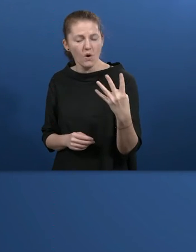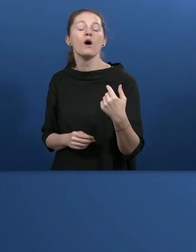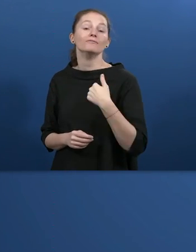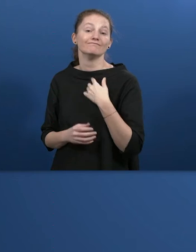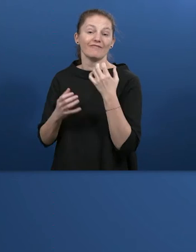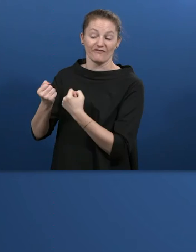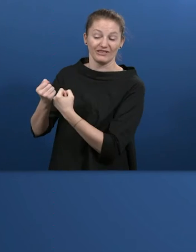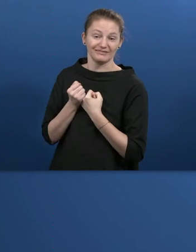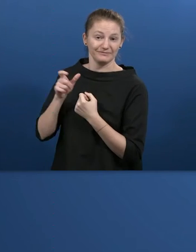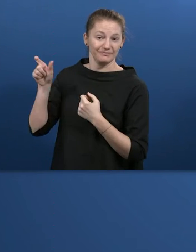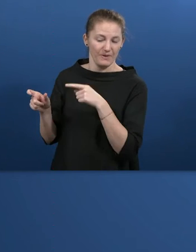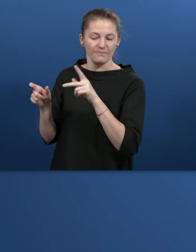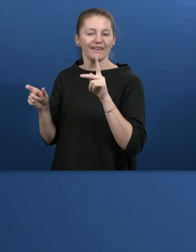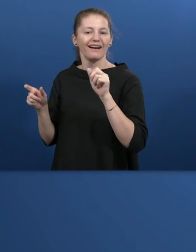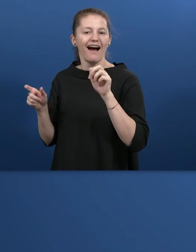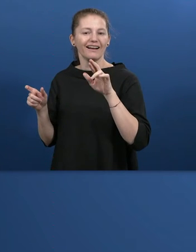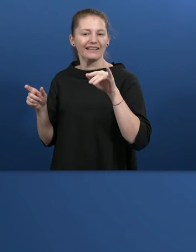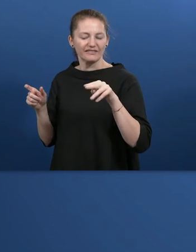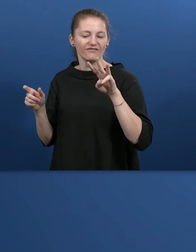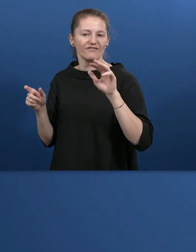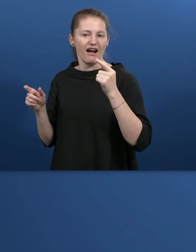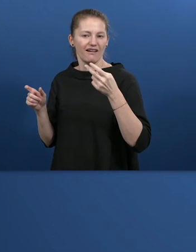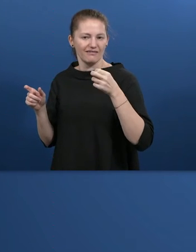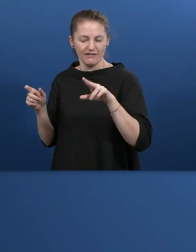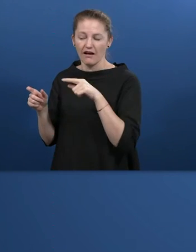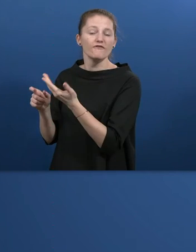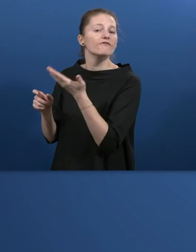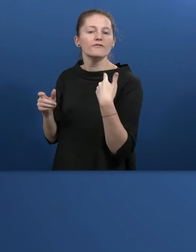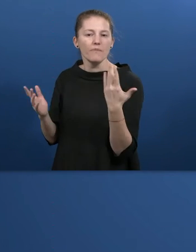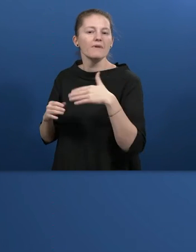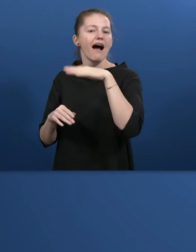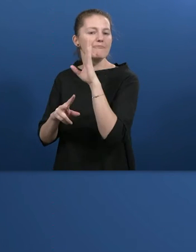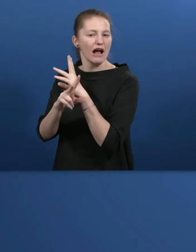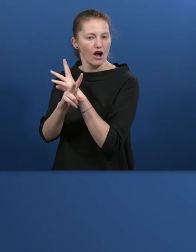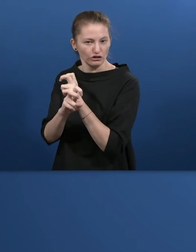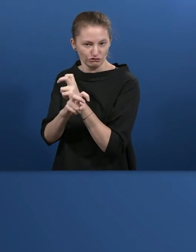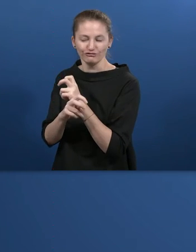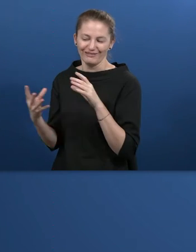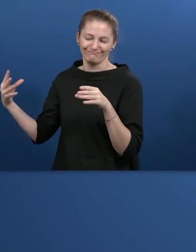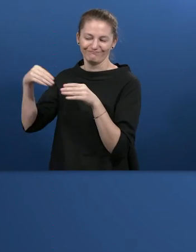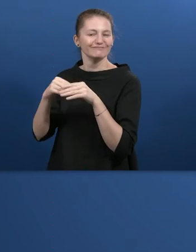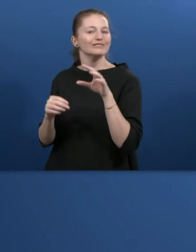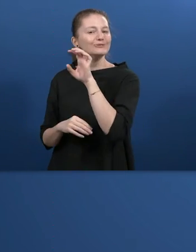support with me. That's Karin Wagner. She is stationed in Upper Austria. So she's also joining us over Zoom.